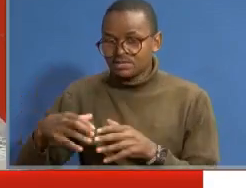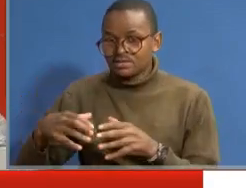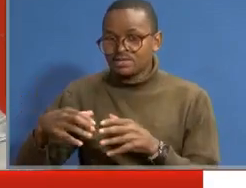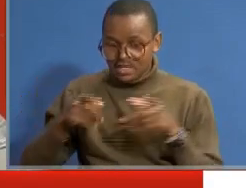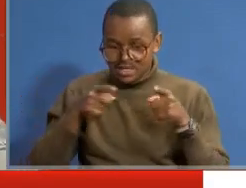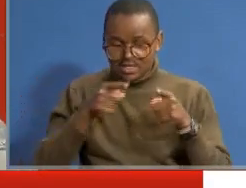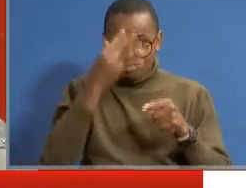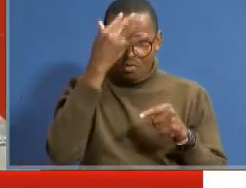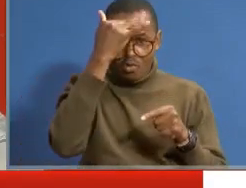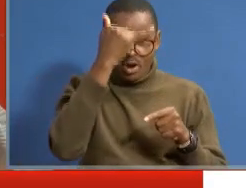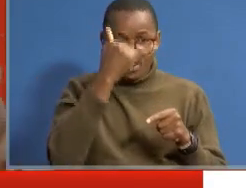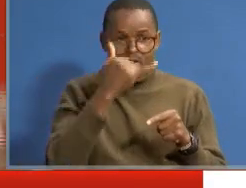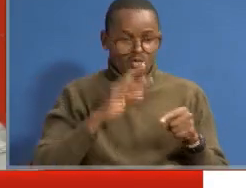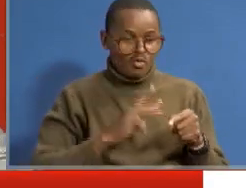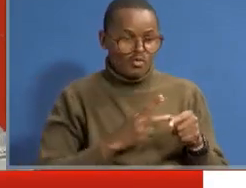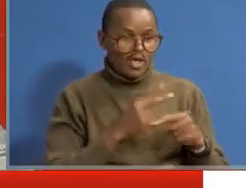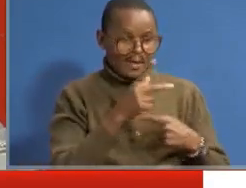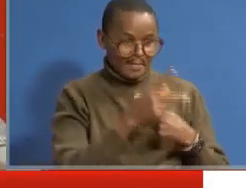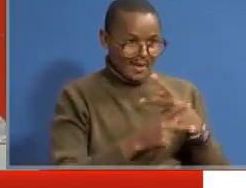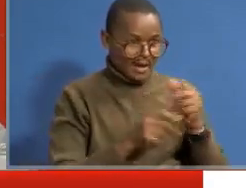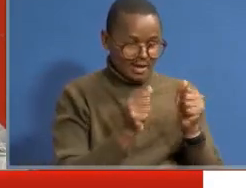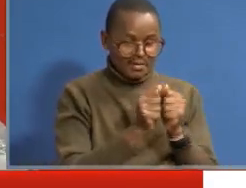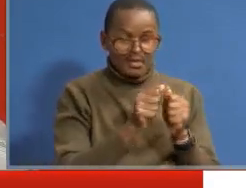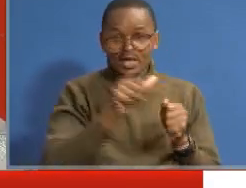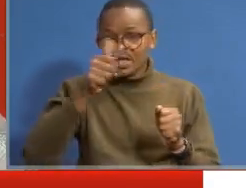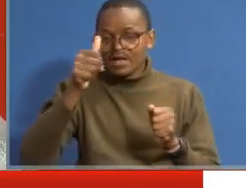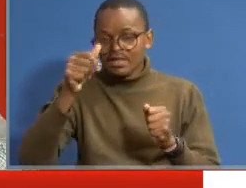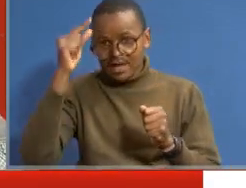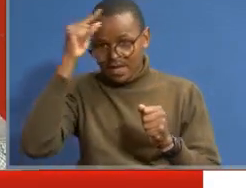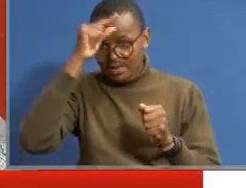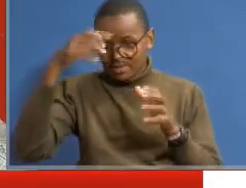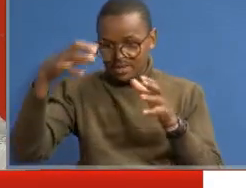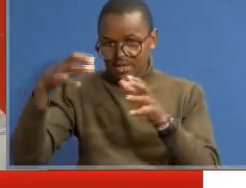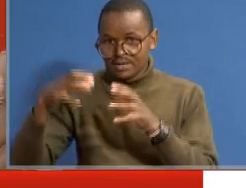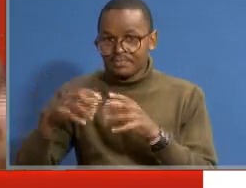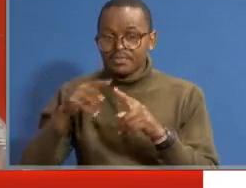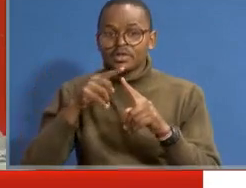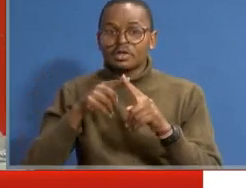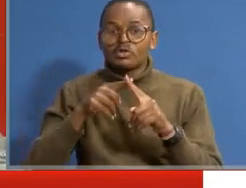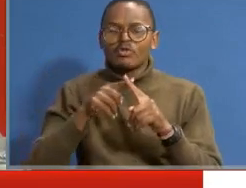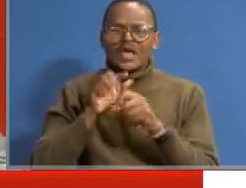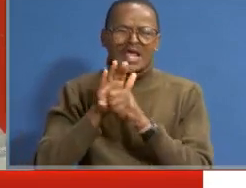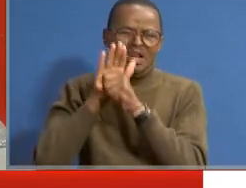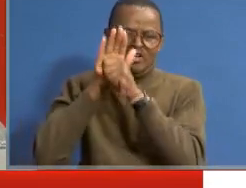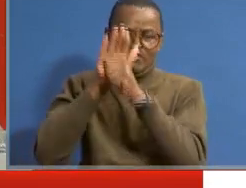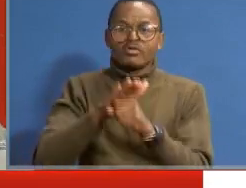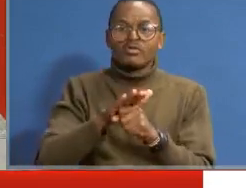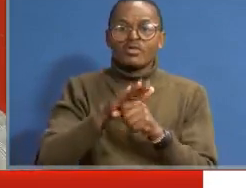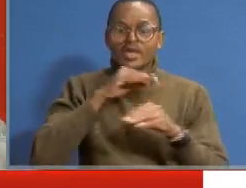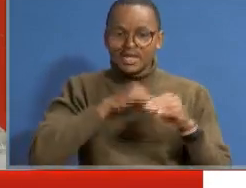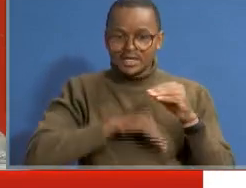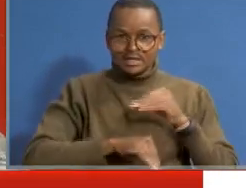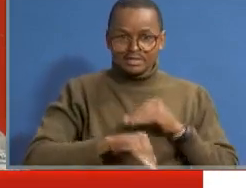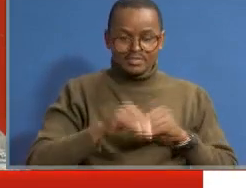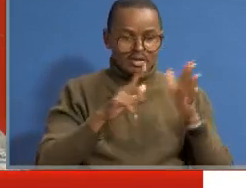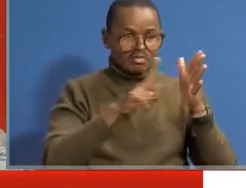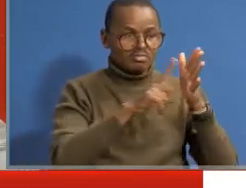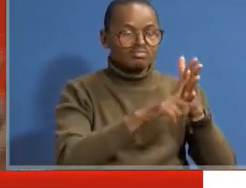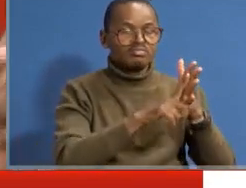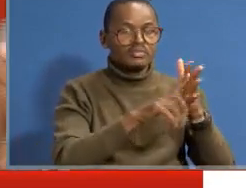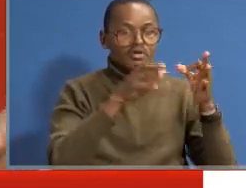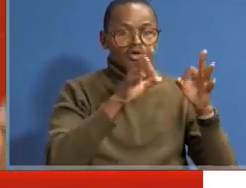This is why we are partnering with other government agencies to enforce the disability law